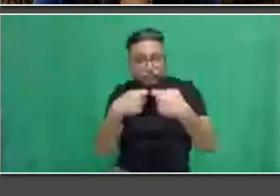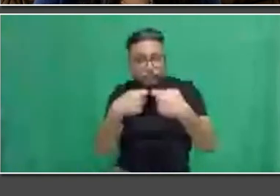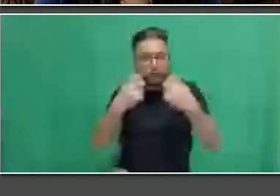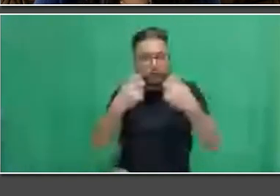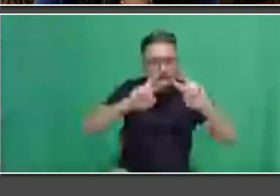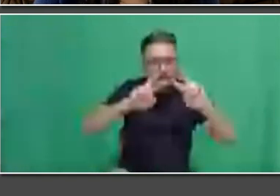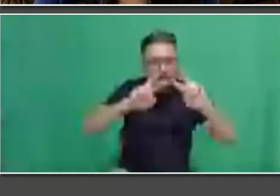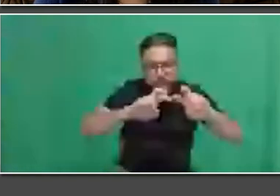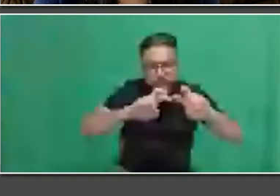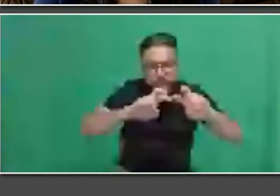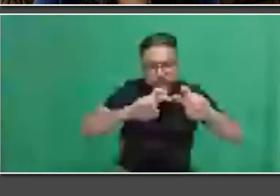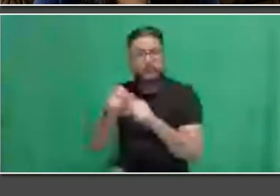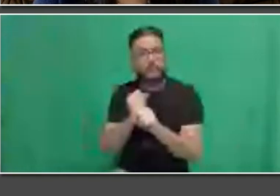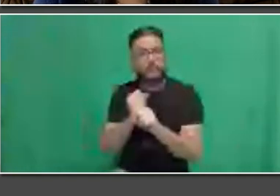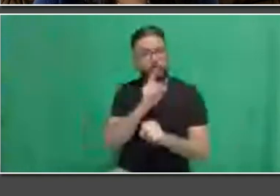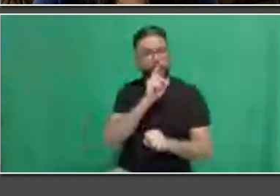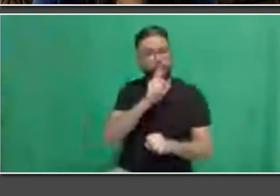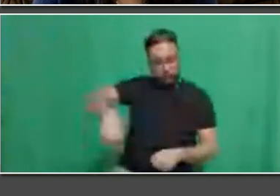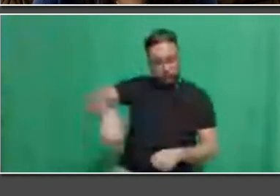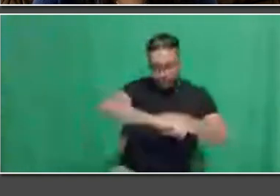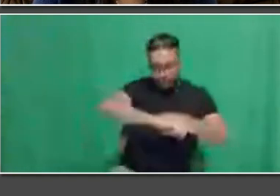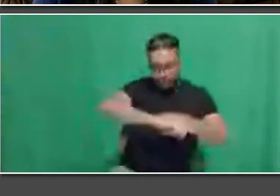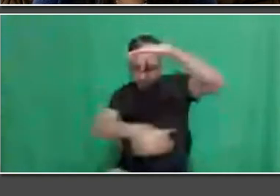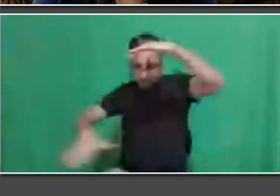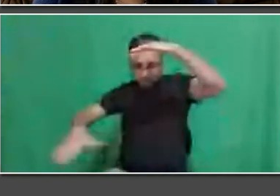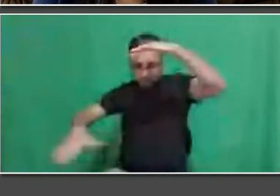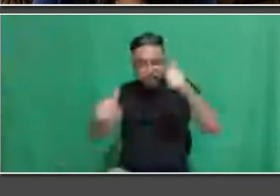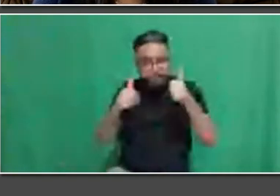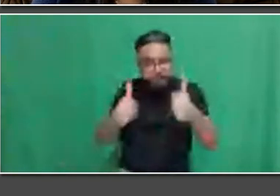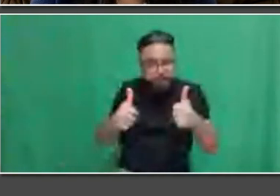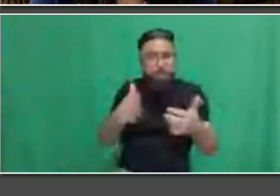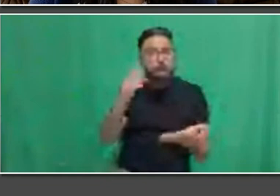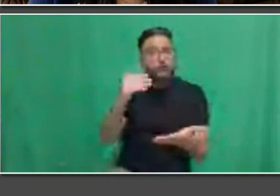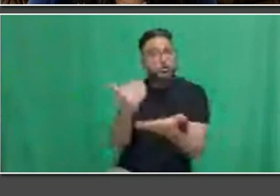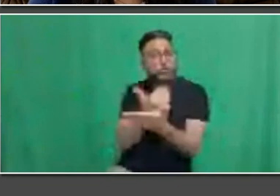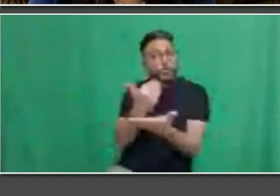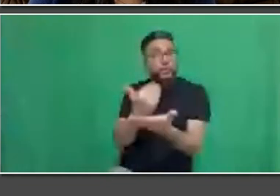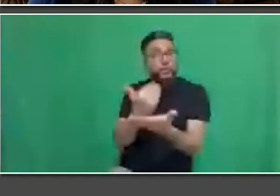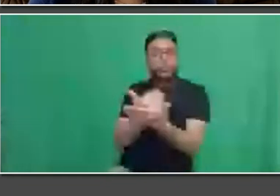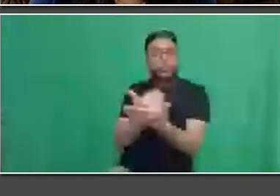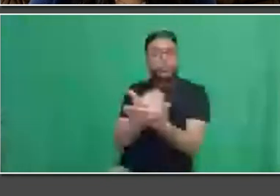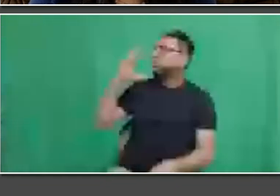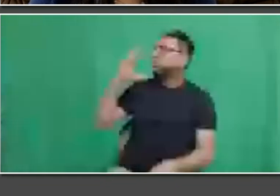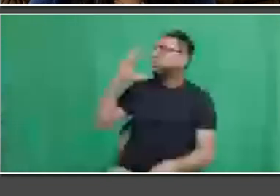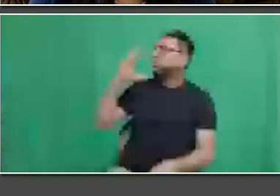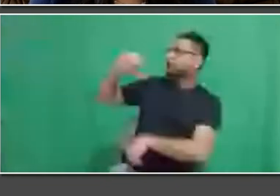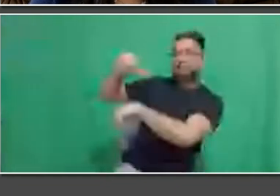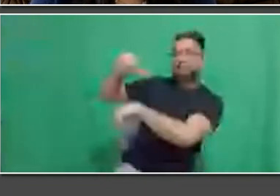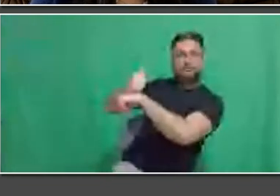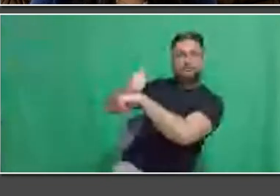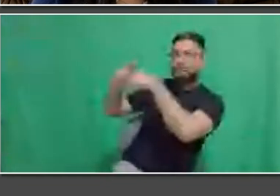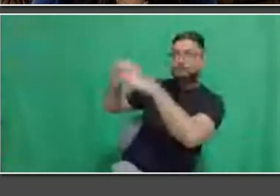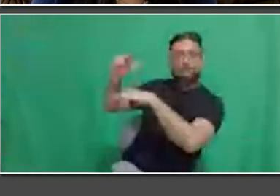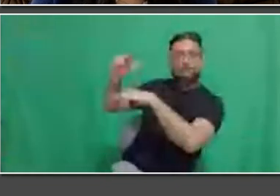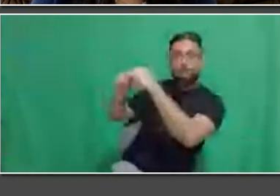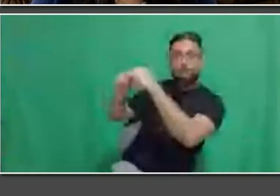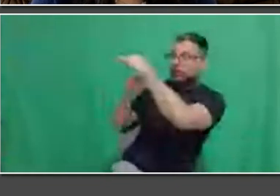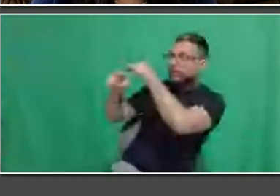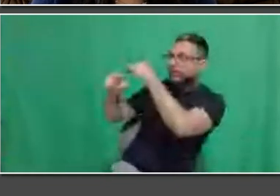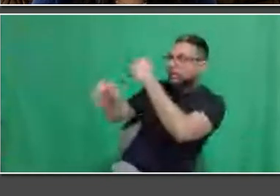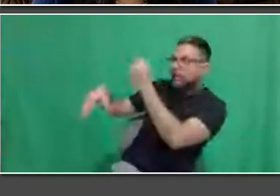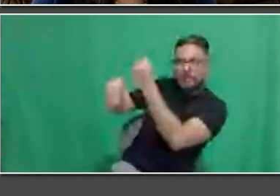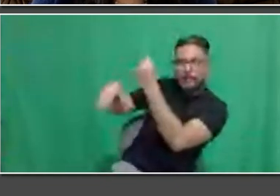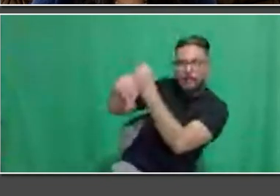developments and upgrade sewer lines when it deems necessary. We also ensure all our utilities are placed